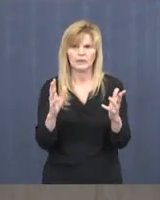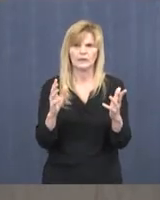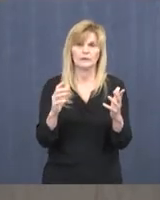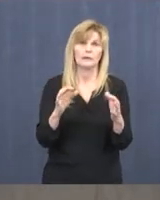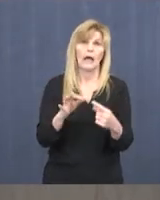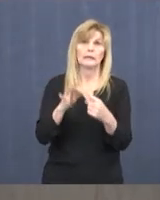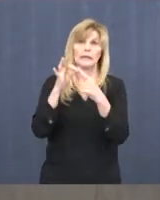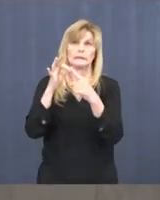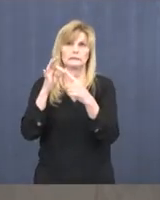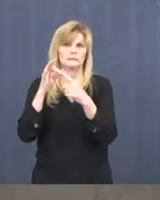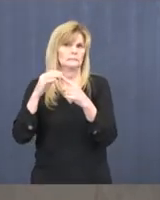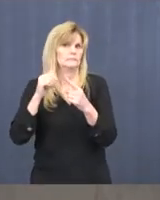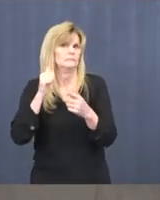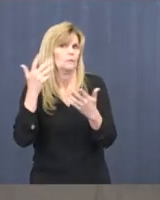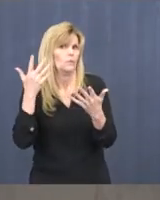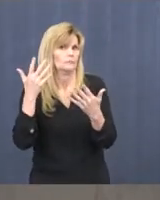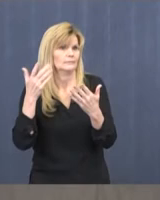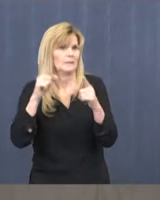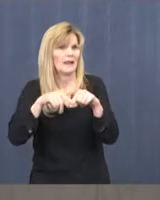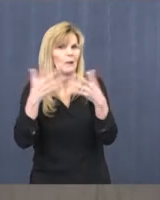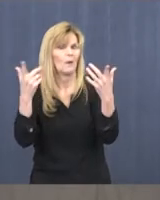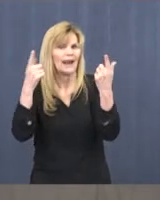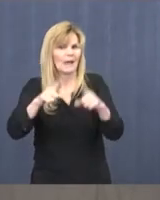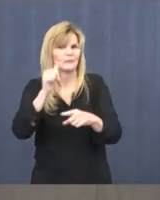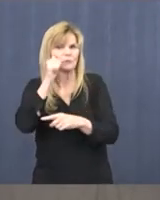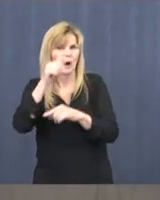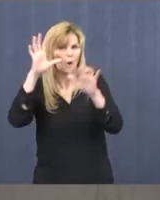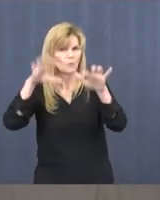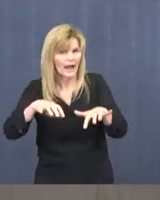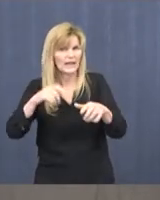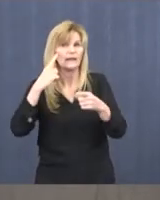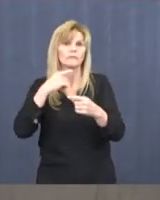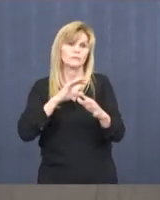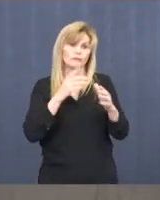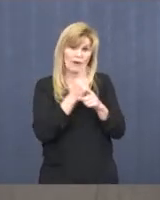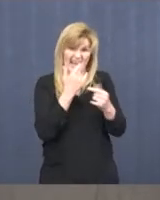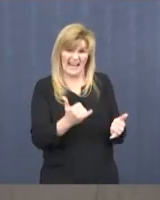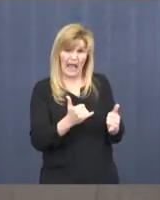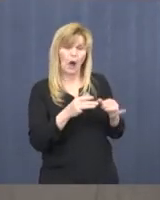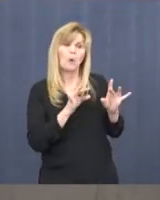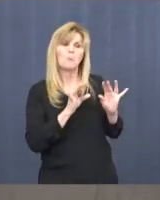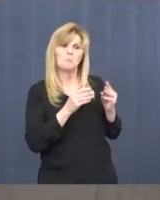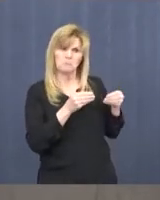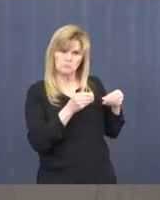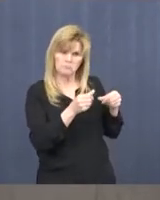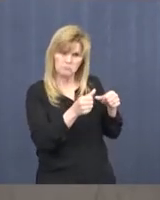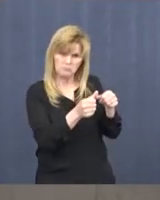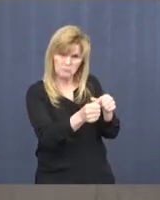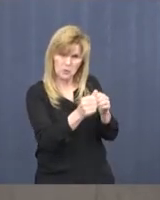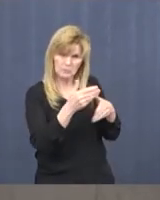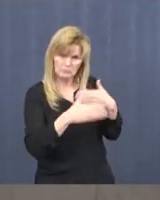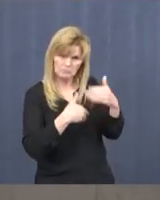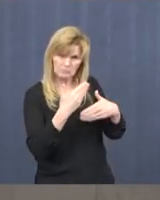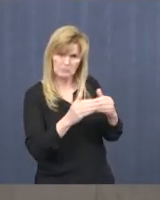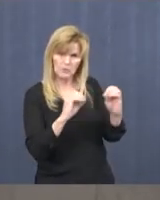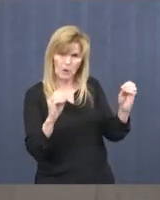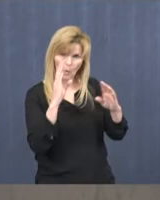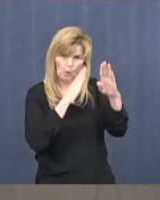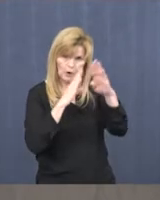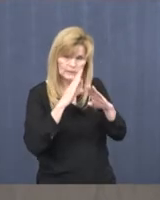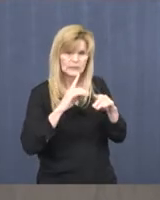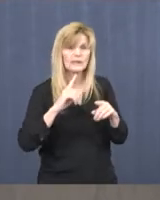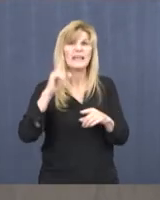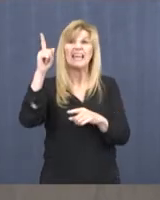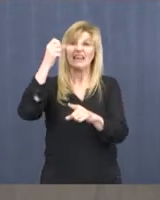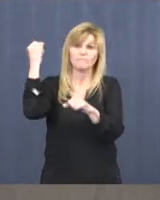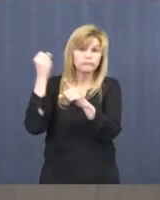Mother Nature throws at us tomorrow. So obviously we're monitoring that very closely. We are now experiencing, or will soon